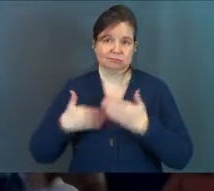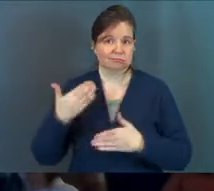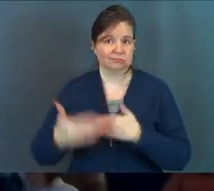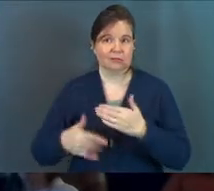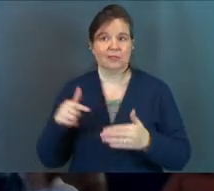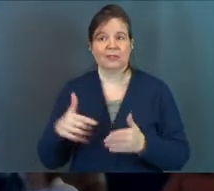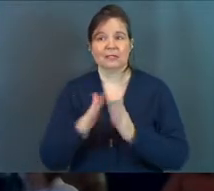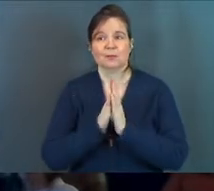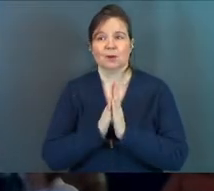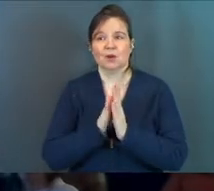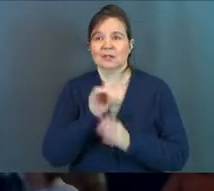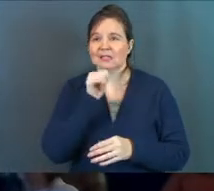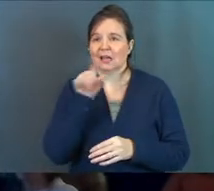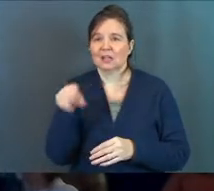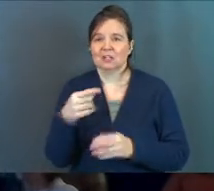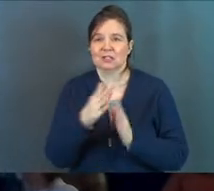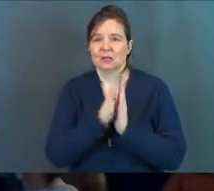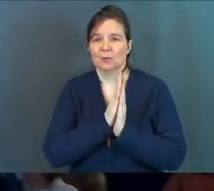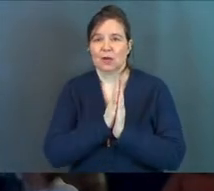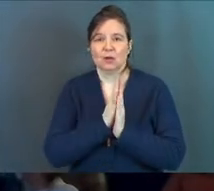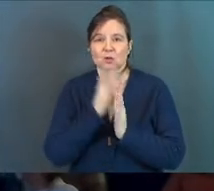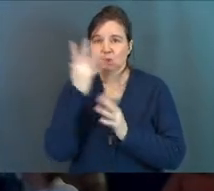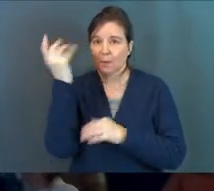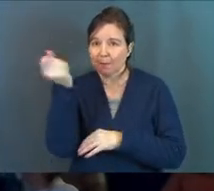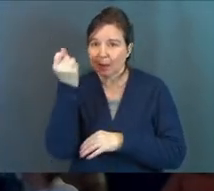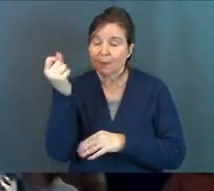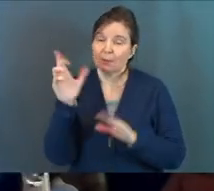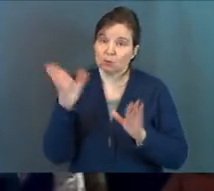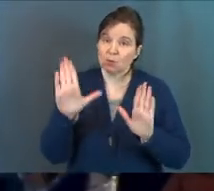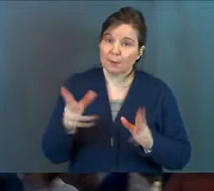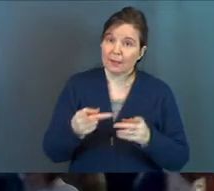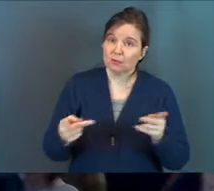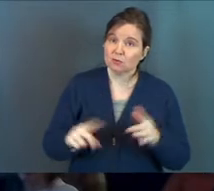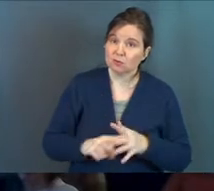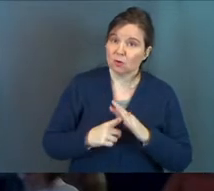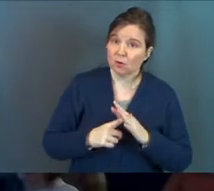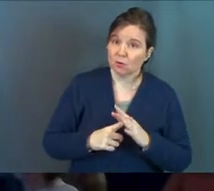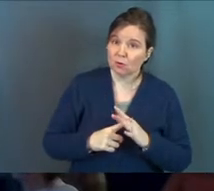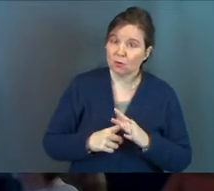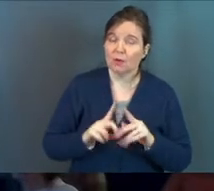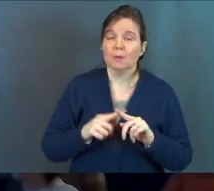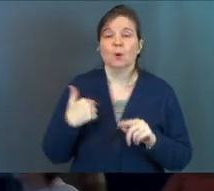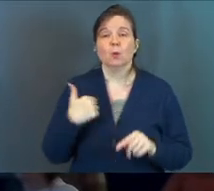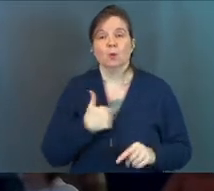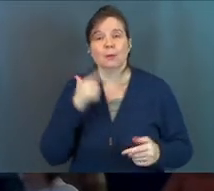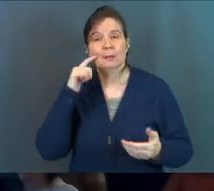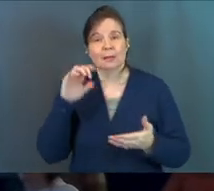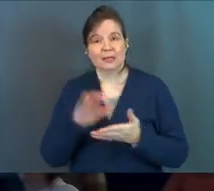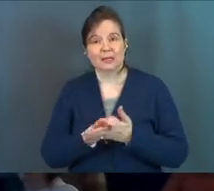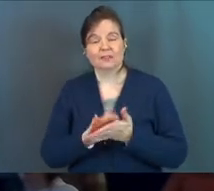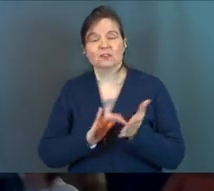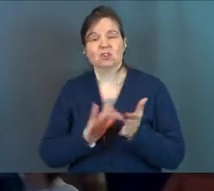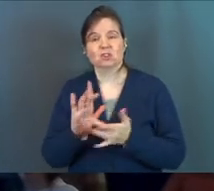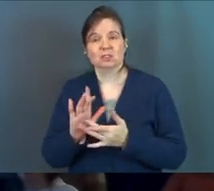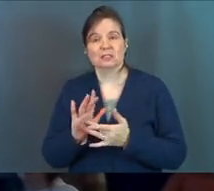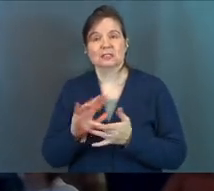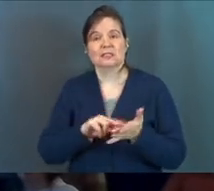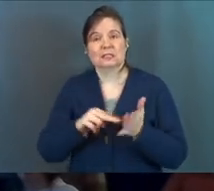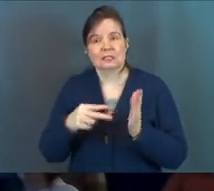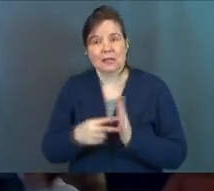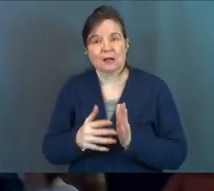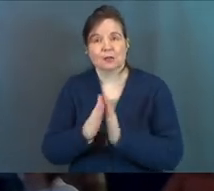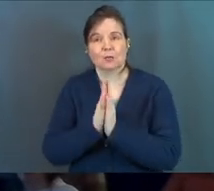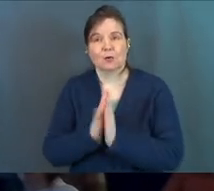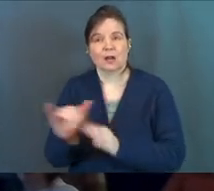series that this prayer is not just a prayer to memorize, although that's a great place to start. But we believe that Jesus intended